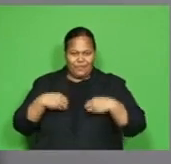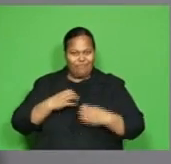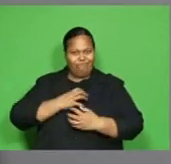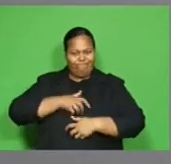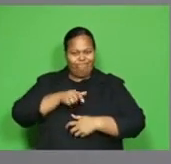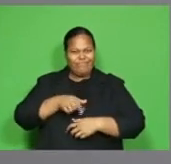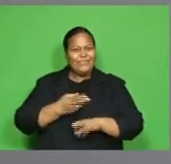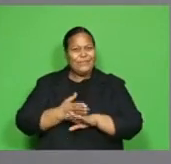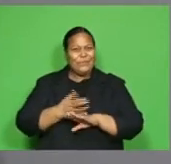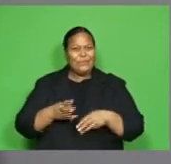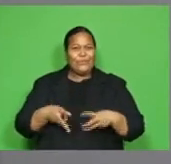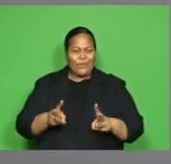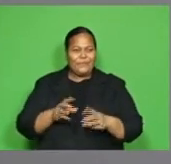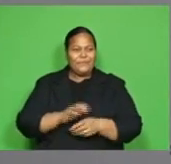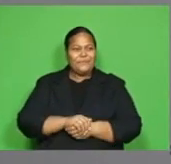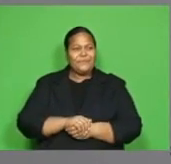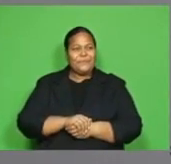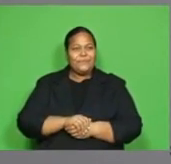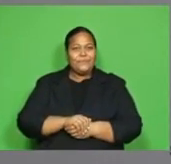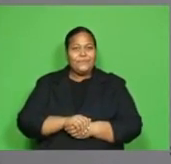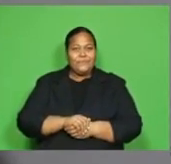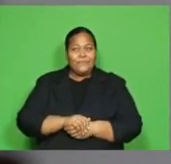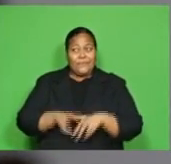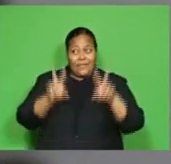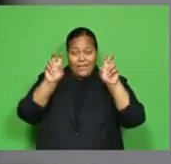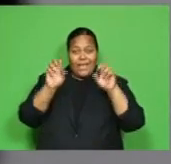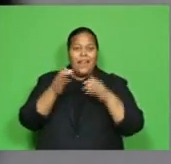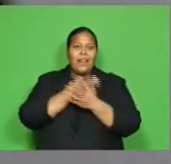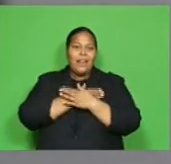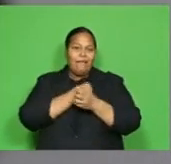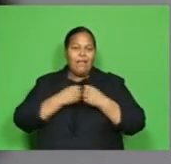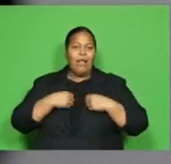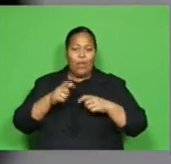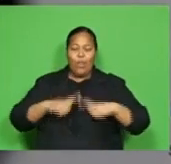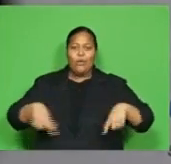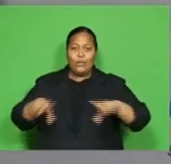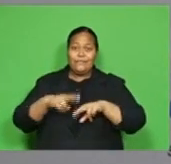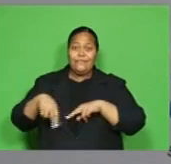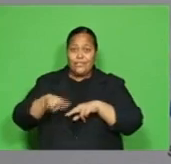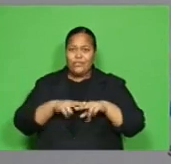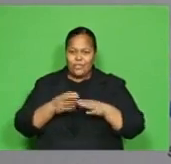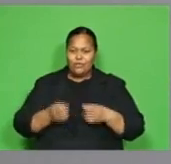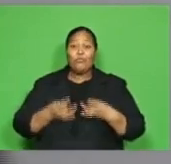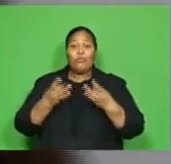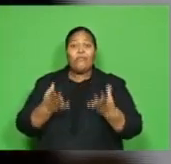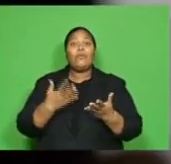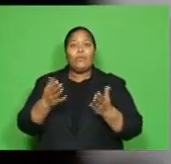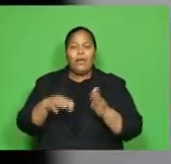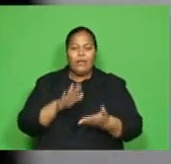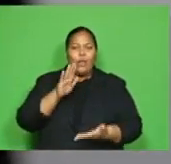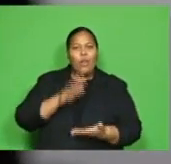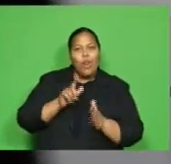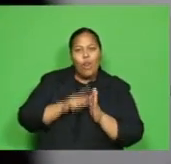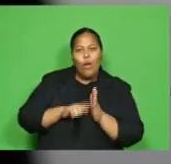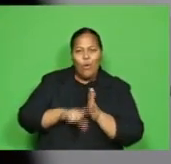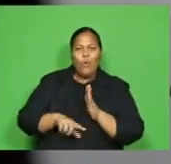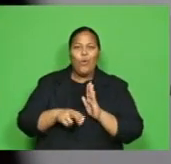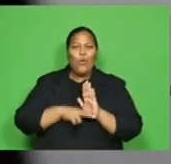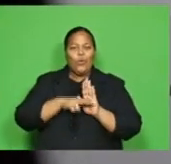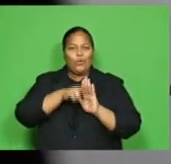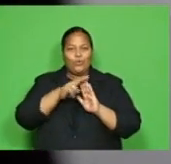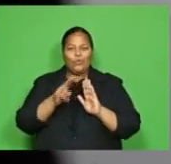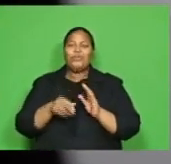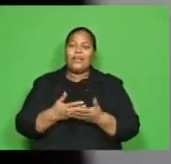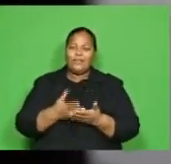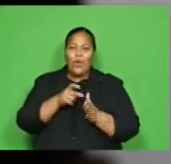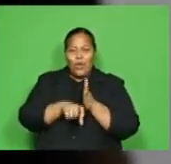called Love Our Locals Fiji will be used to promote discounted hotel rates as well as related services and